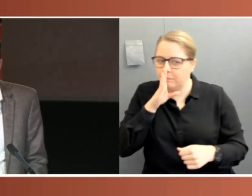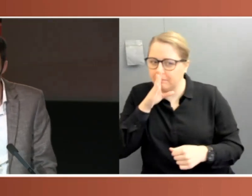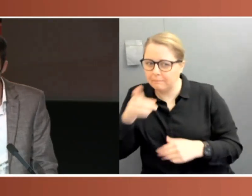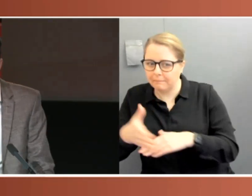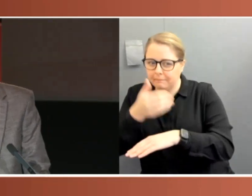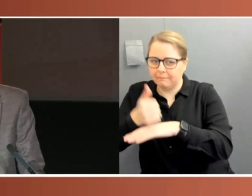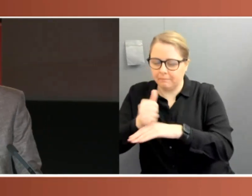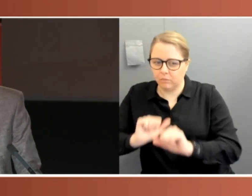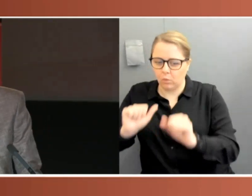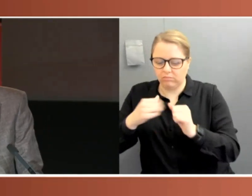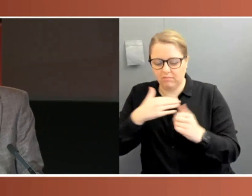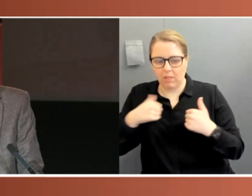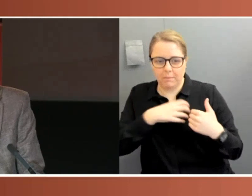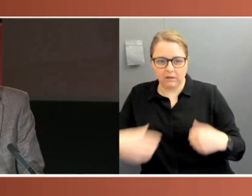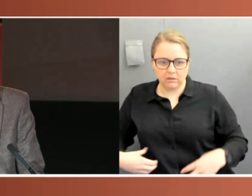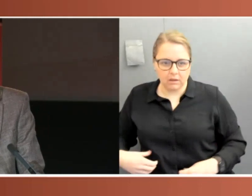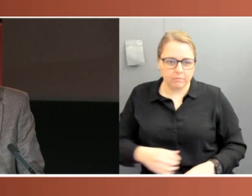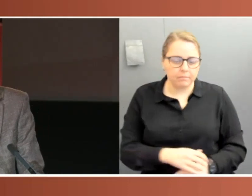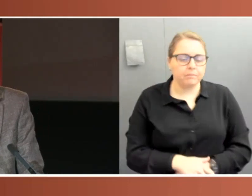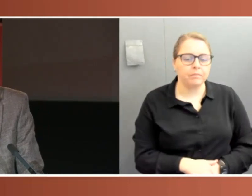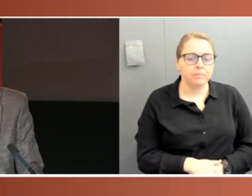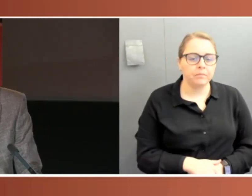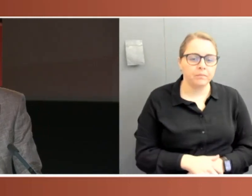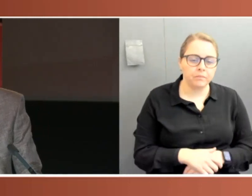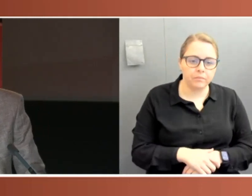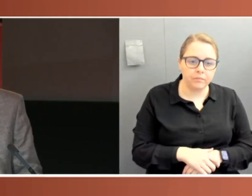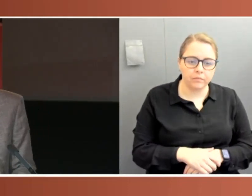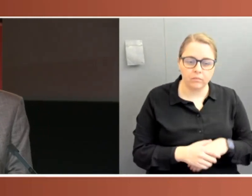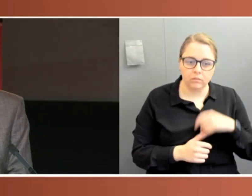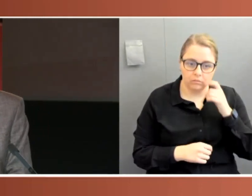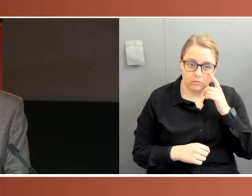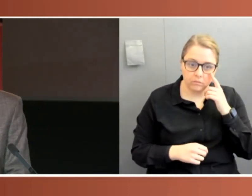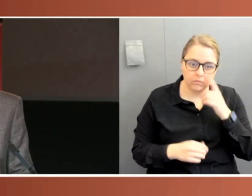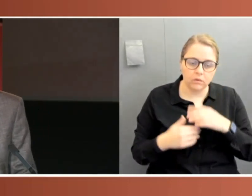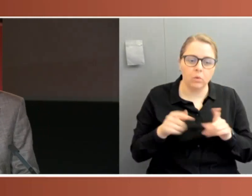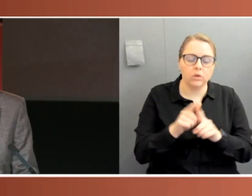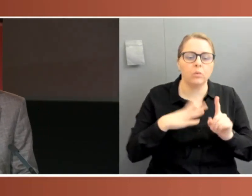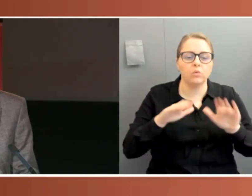scrutiny of government administration. And in this final point, I'm just going to focus on one, the introduction of the National Cabinet.